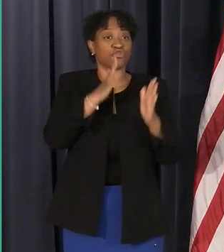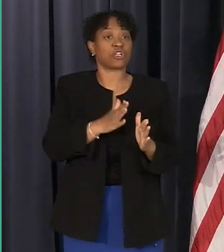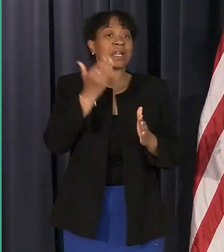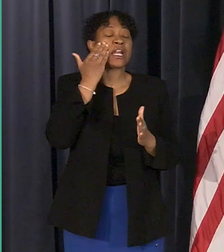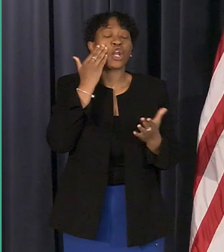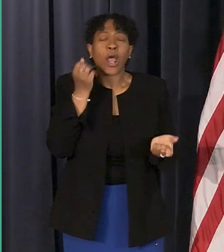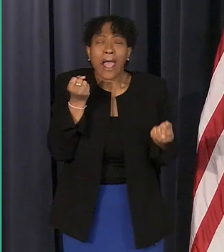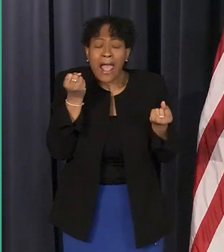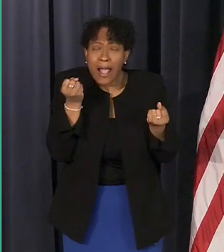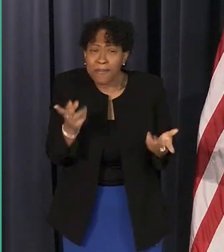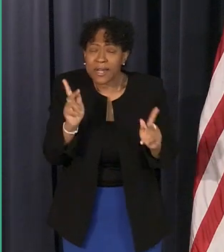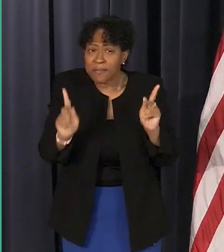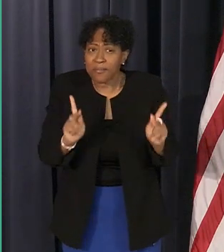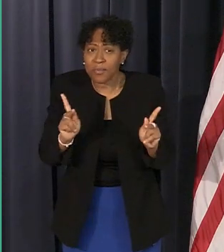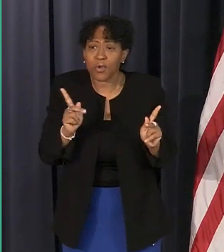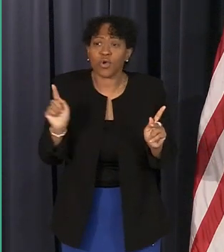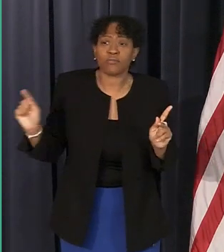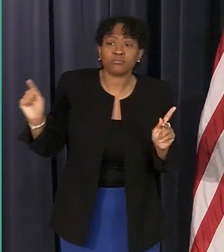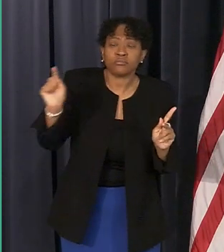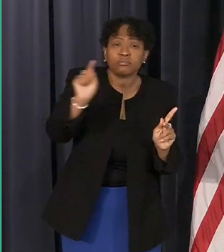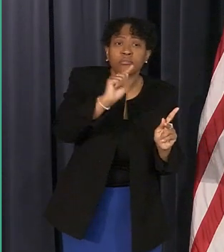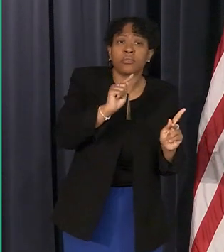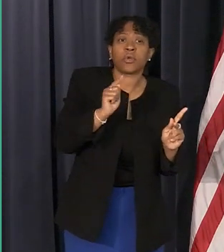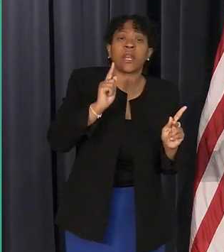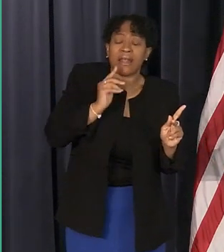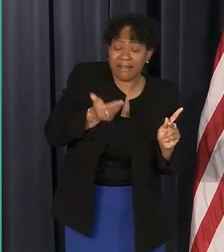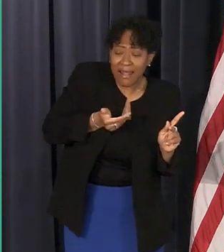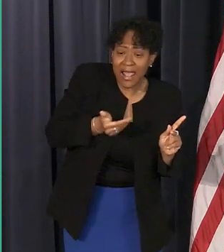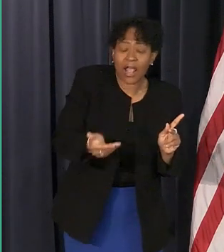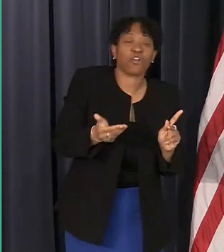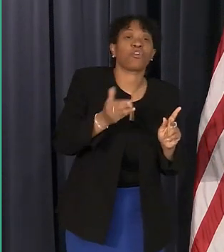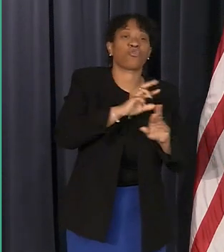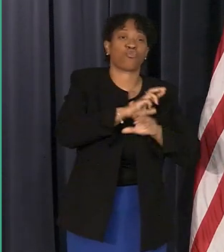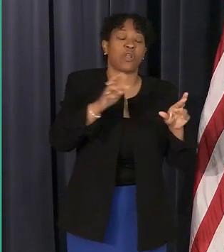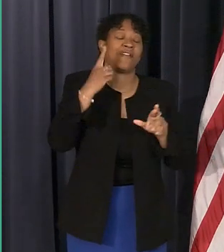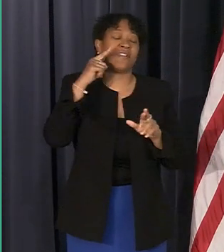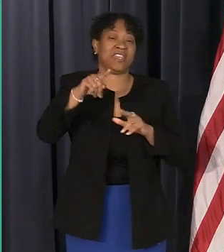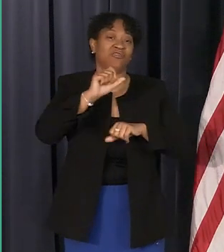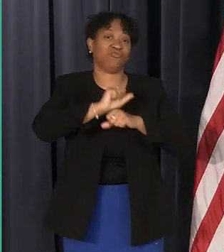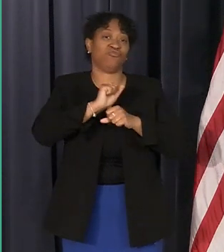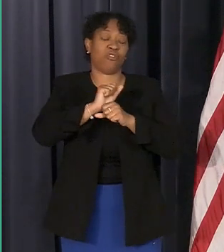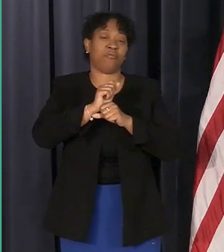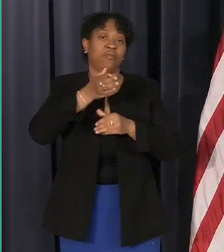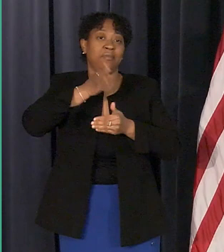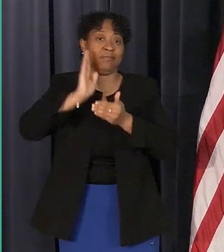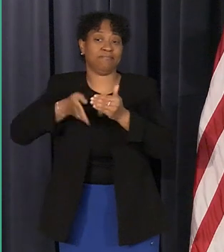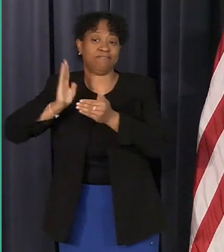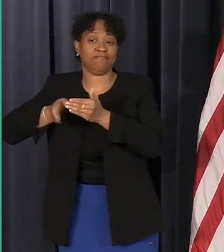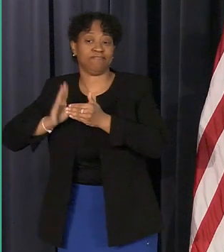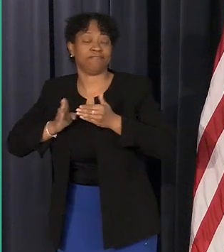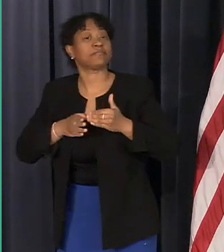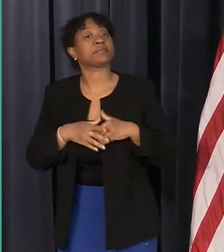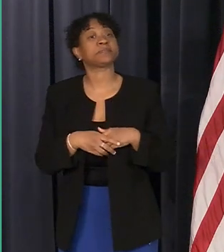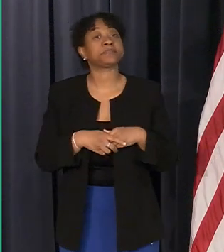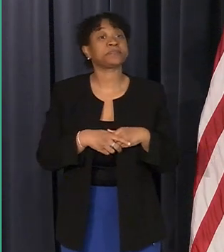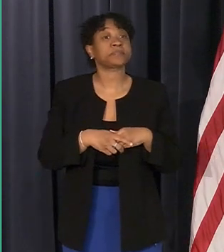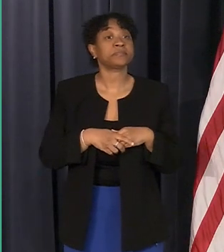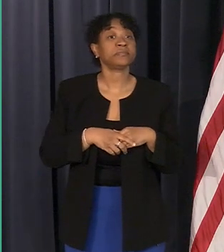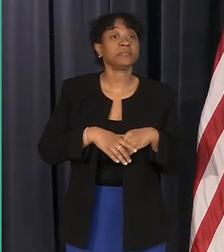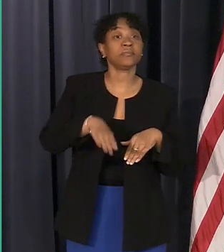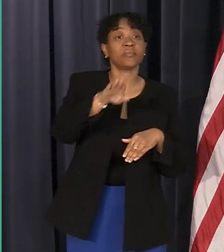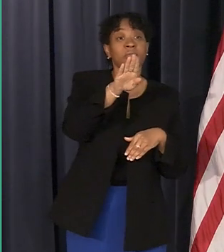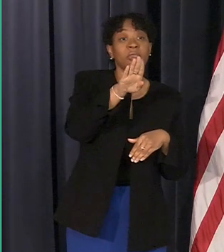capacity how many people do they need to hire to be ready to get this job done bc